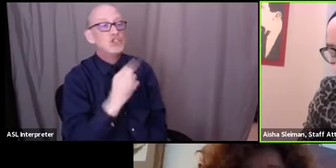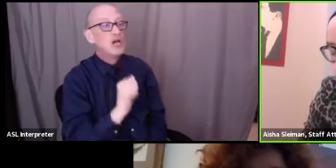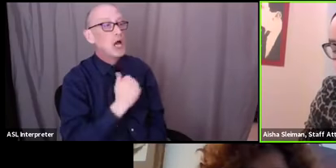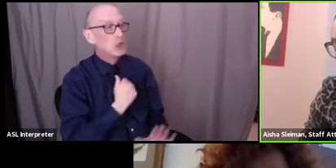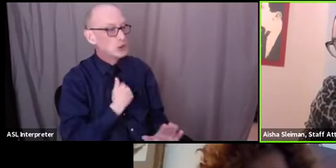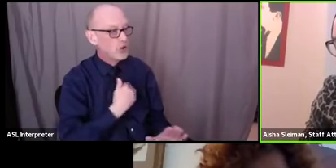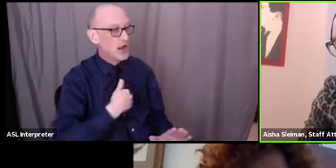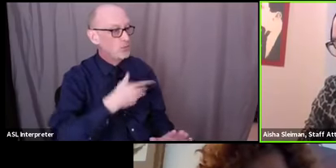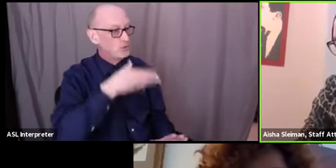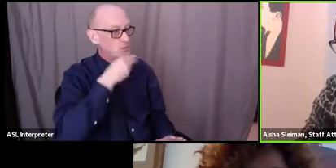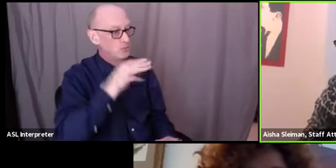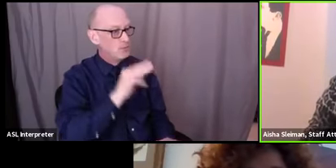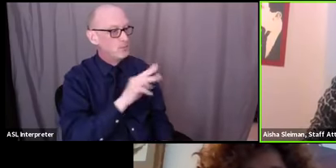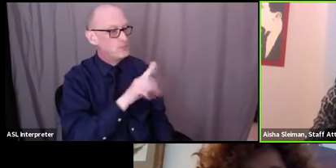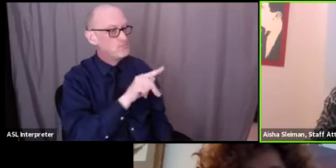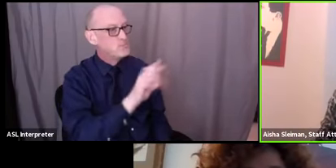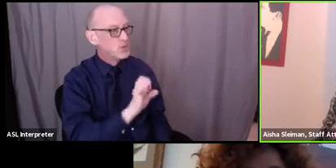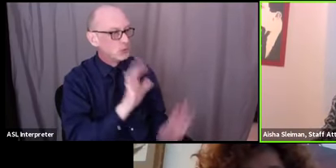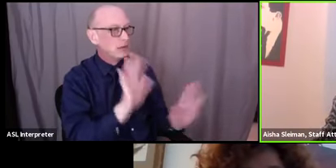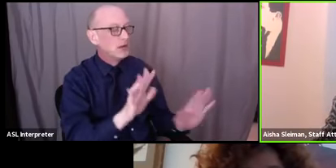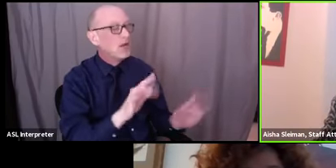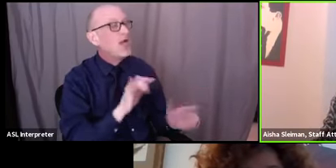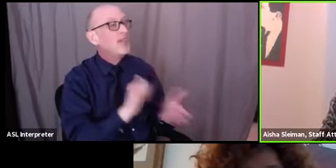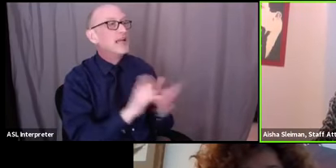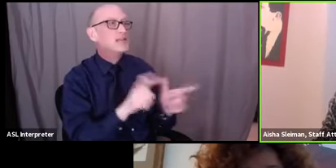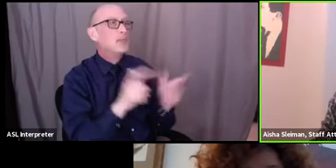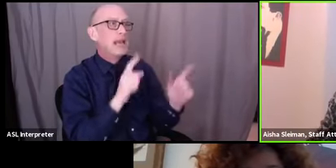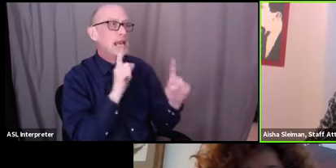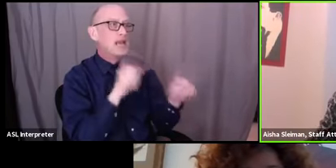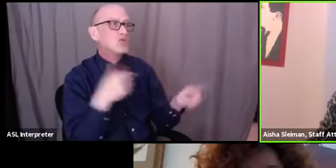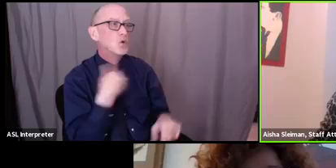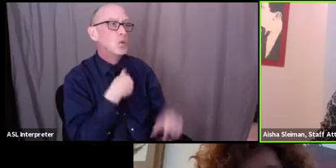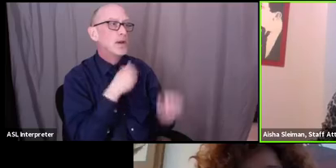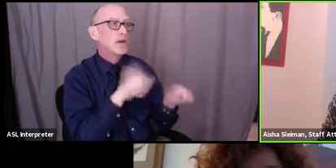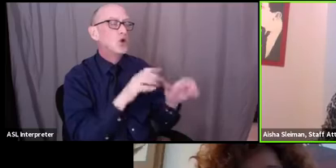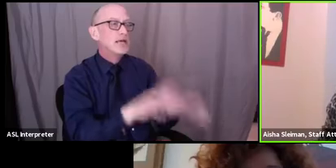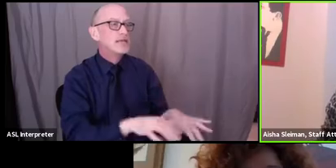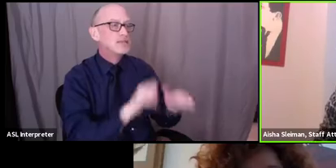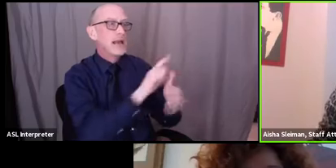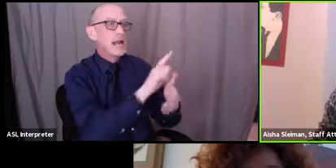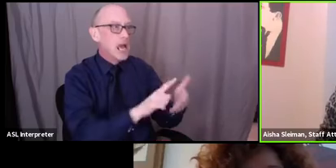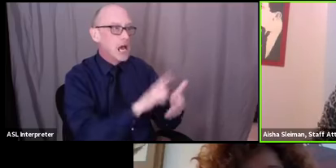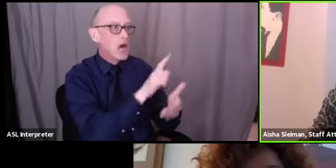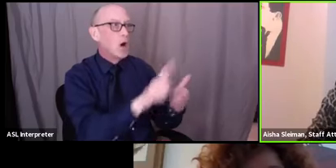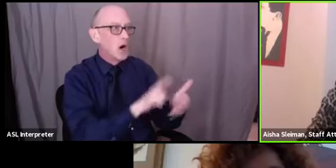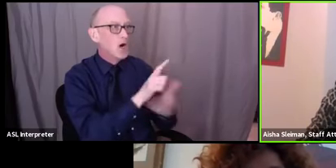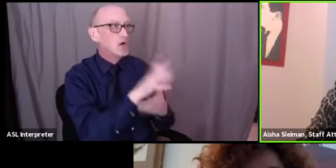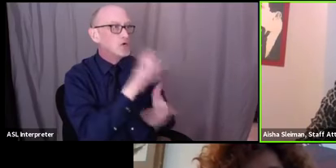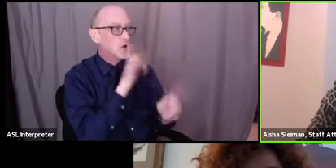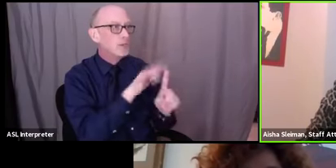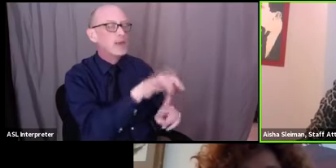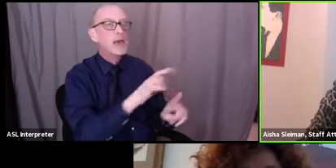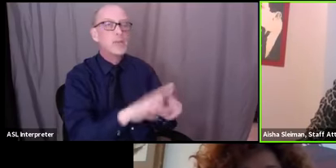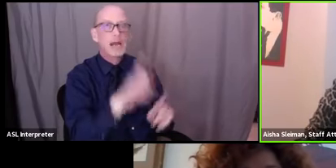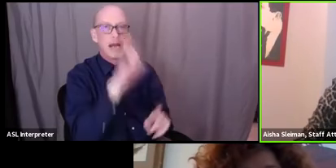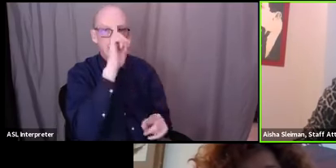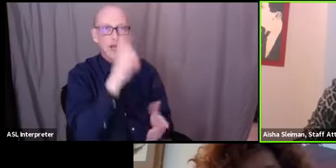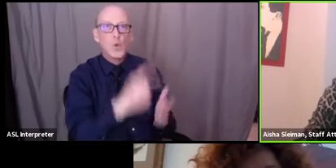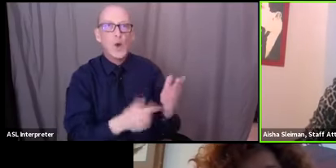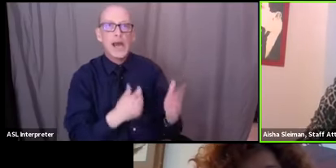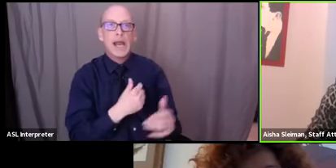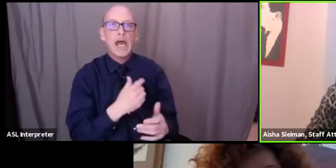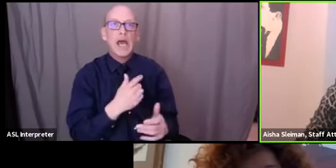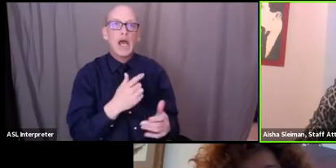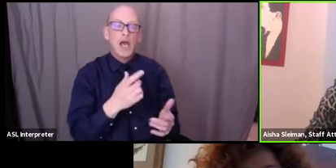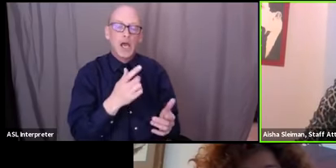was muted um i mean that's a really big answer that i think we could spend hours talking about i think what i am immediately